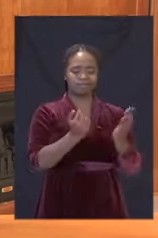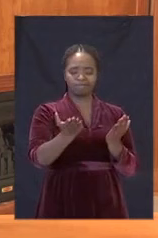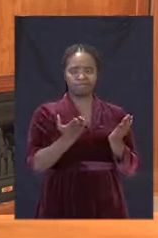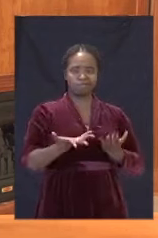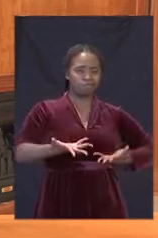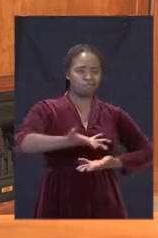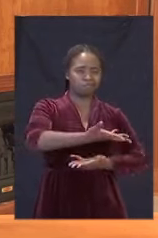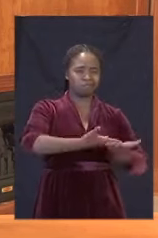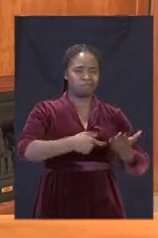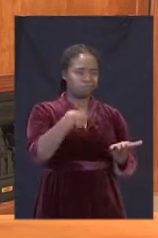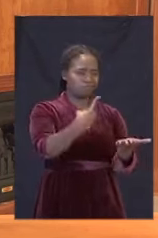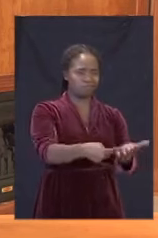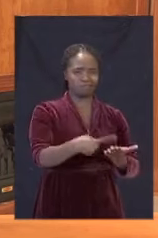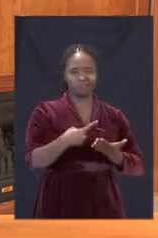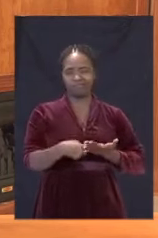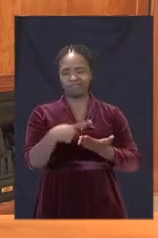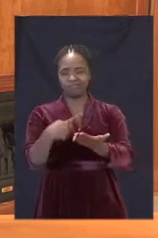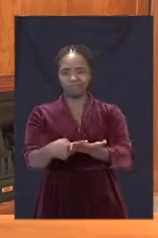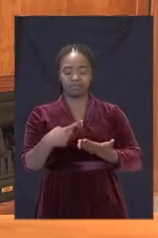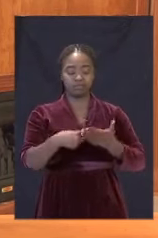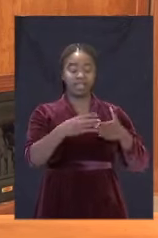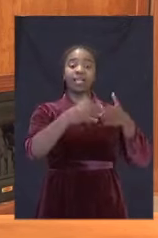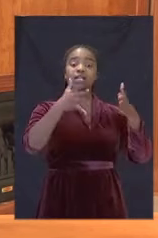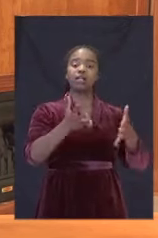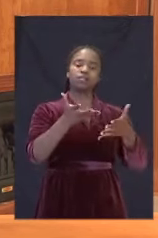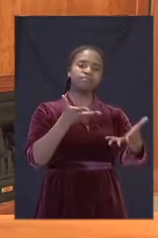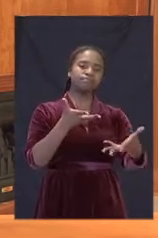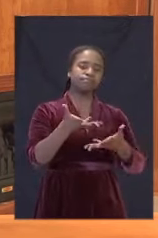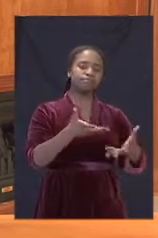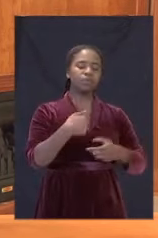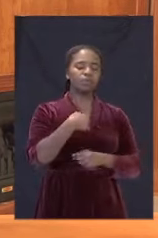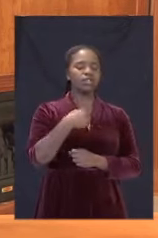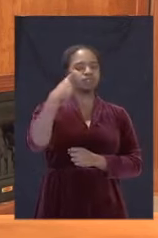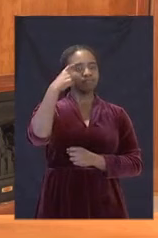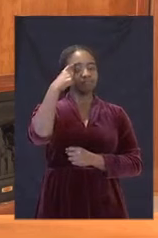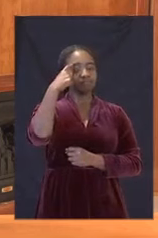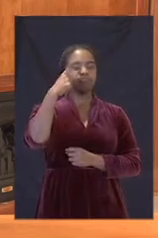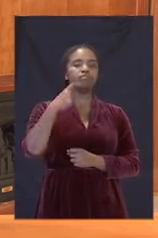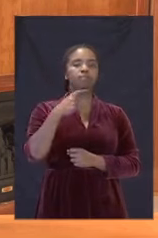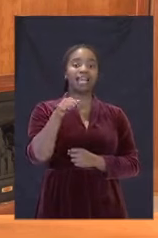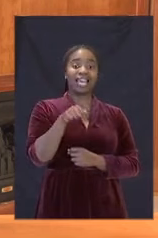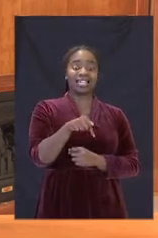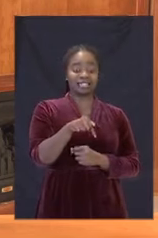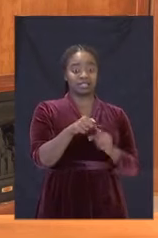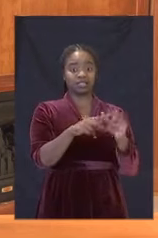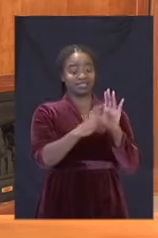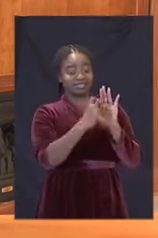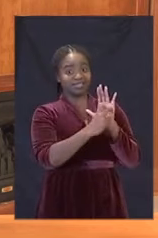following consultation with our religious leaders, we have therefore determined that as part of the regulations